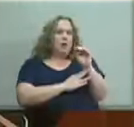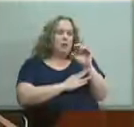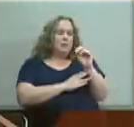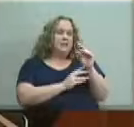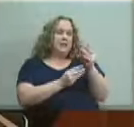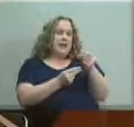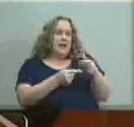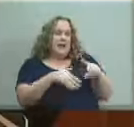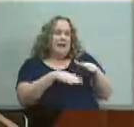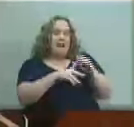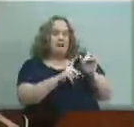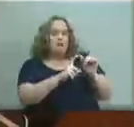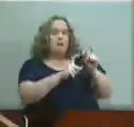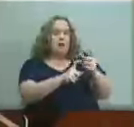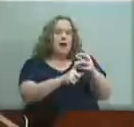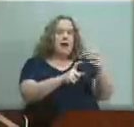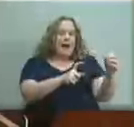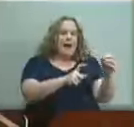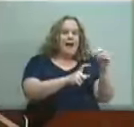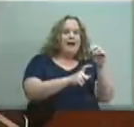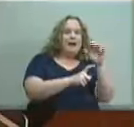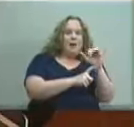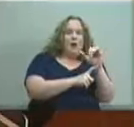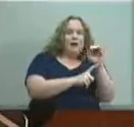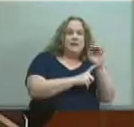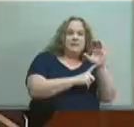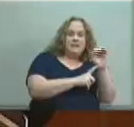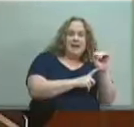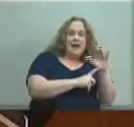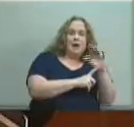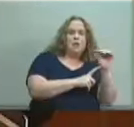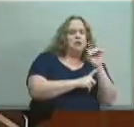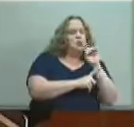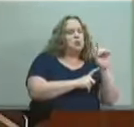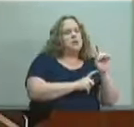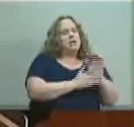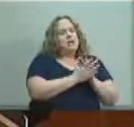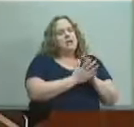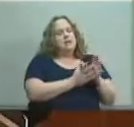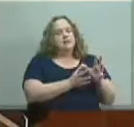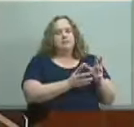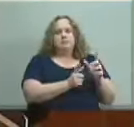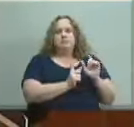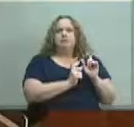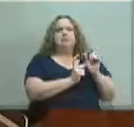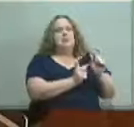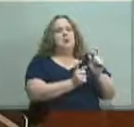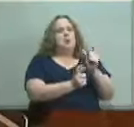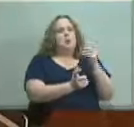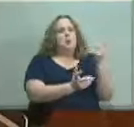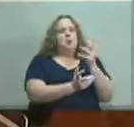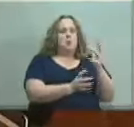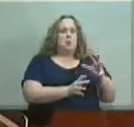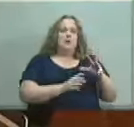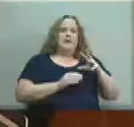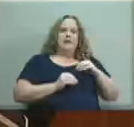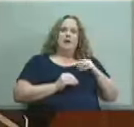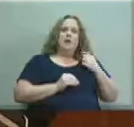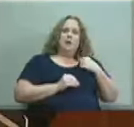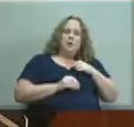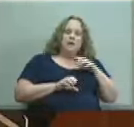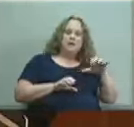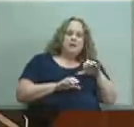dollars for a school and a YMCA was generous and I advocated for accepting it the board did its due diligence